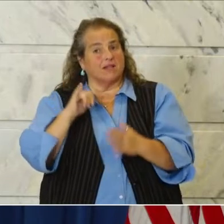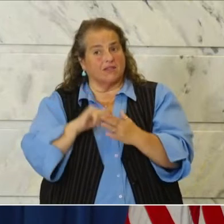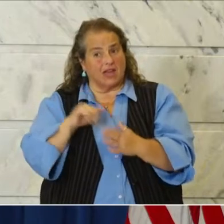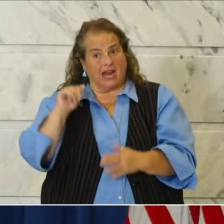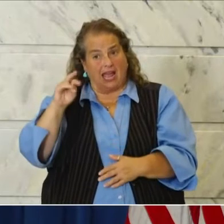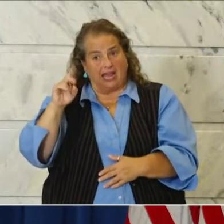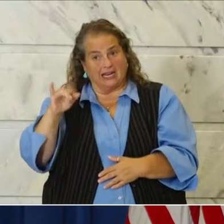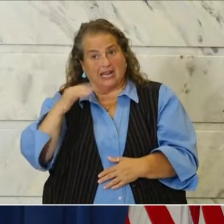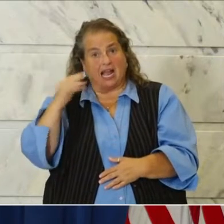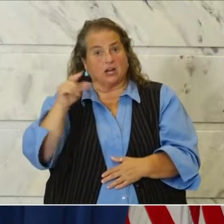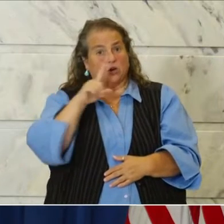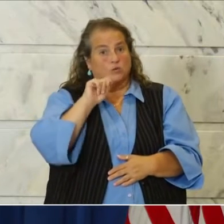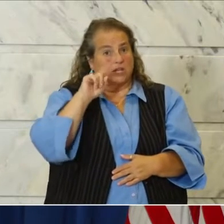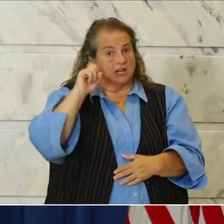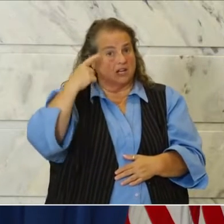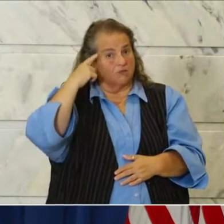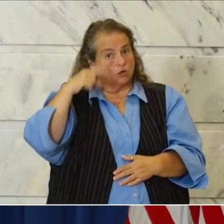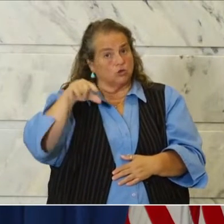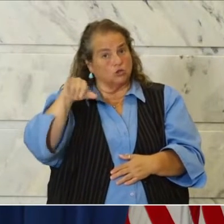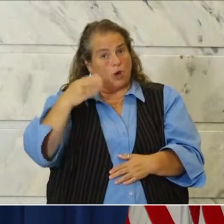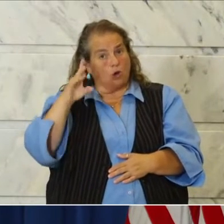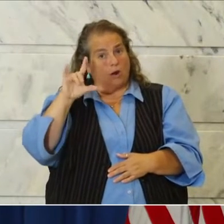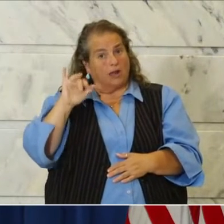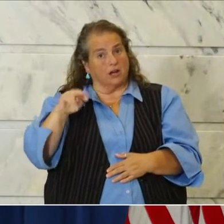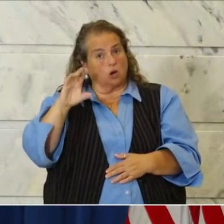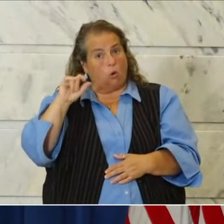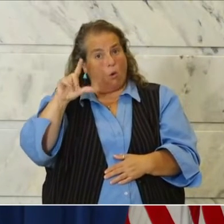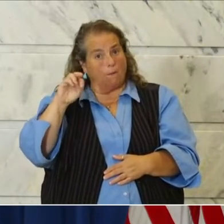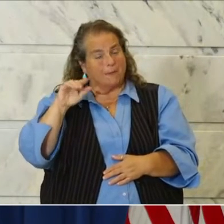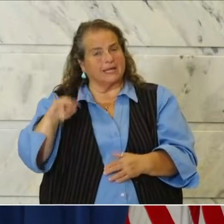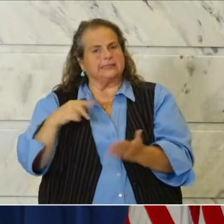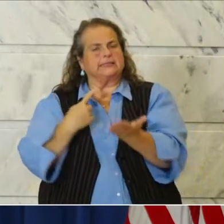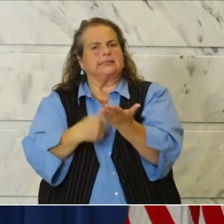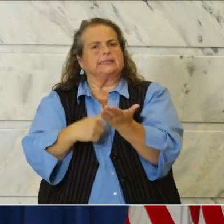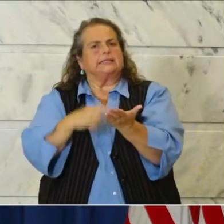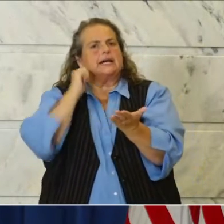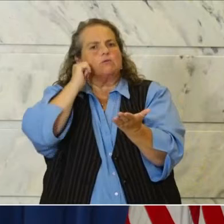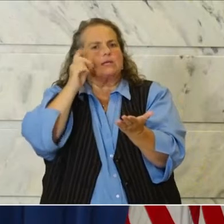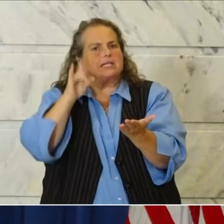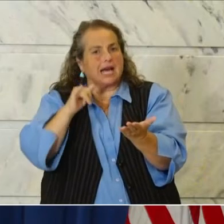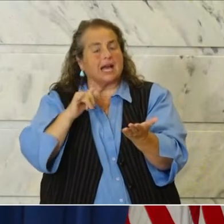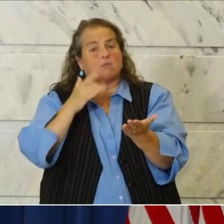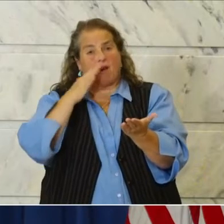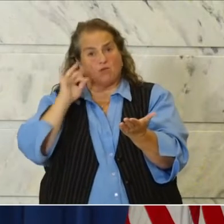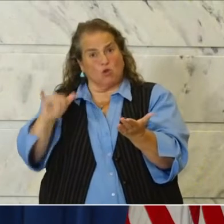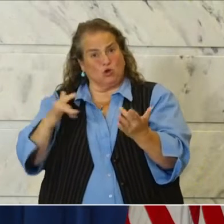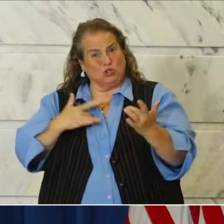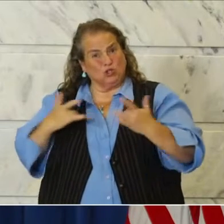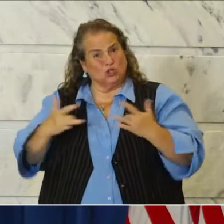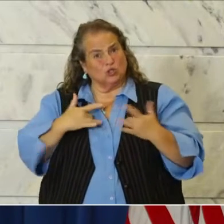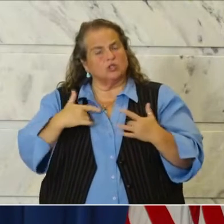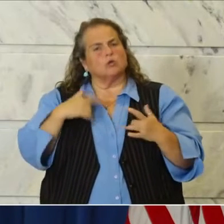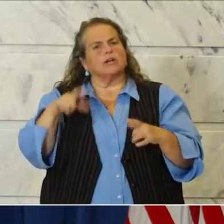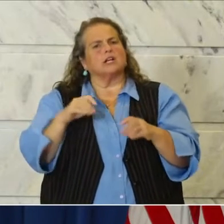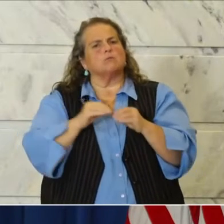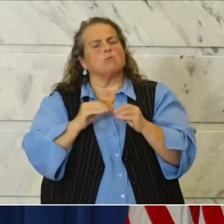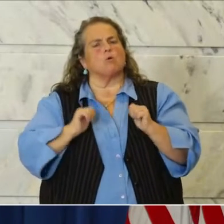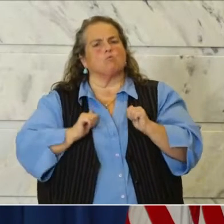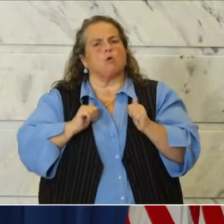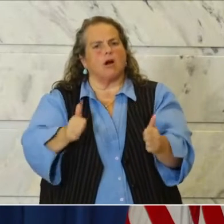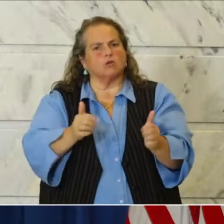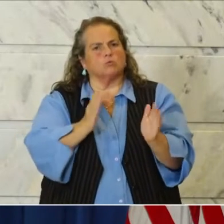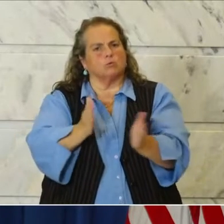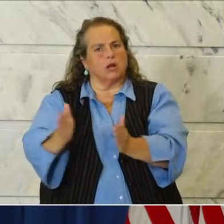Jacqueline Coleman discuss daily. And because of these concerns, it's more important than ever that we are proactive in preparing our schools